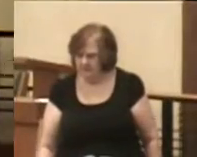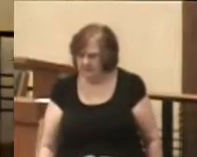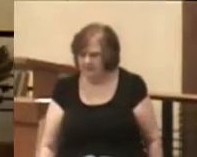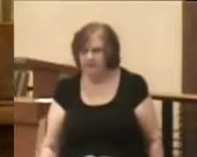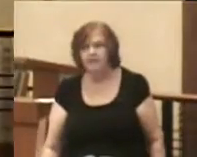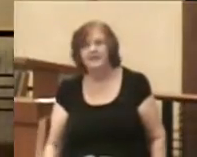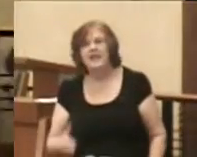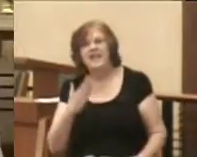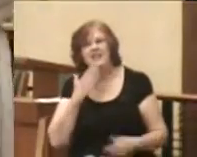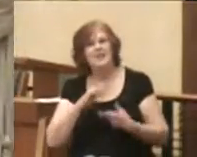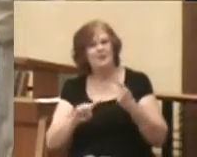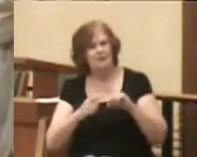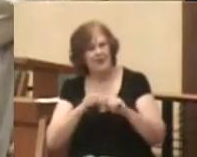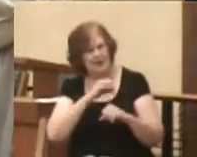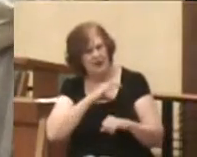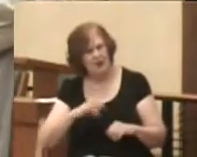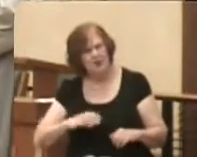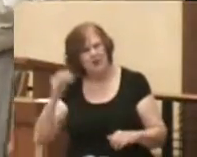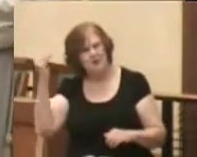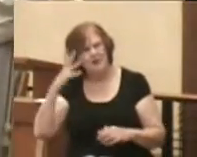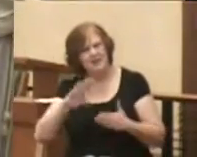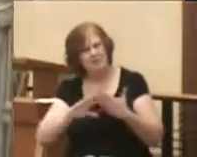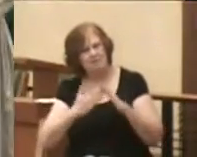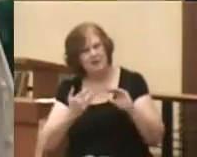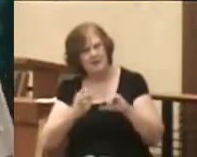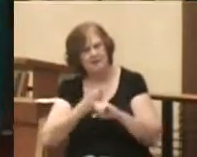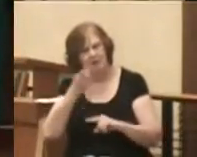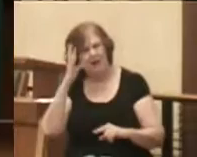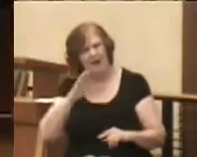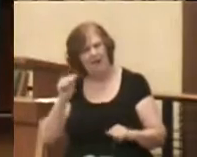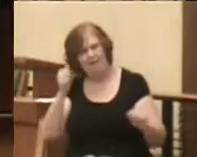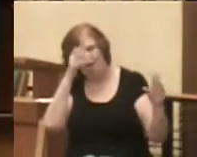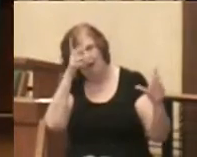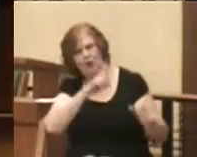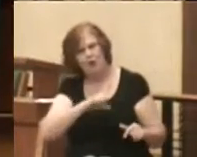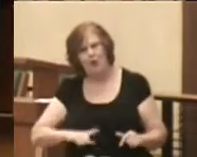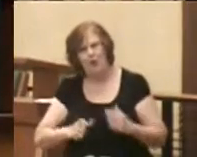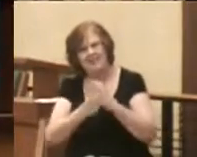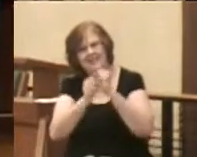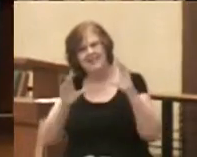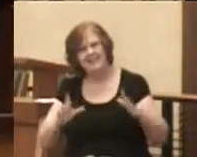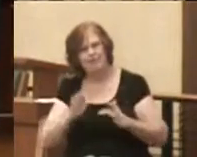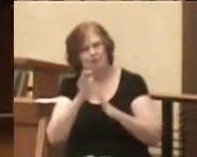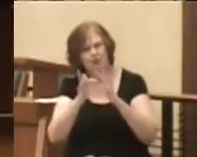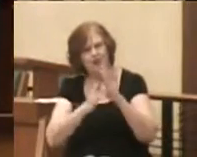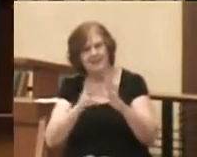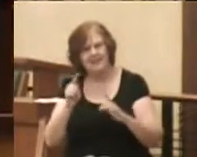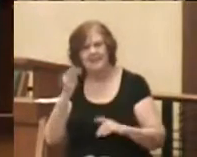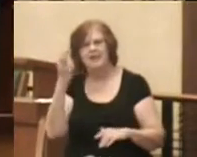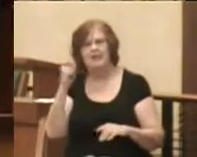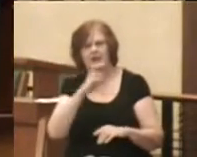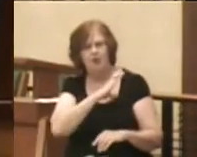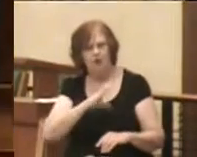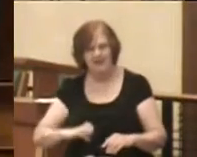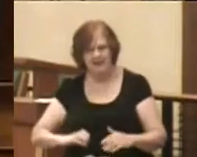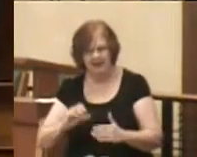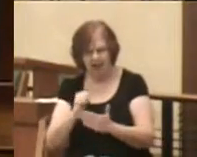Dear friends in Christ, grace to you and peace from God our Father and our Lord and Savior Jesus the Christ. Amen.